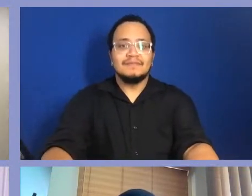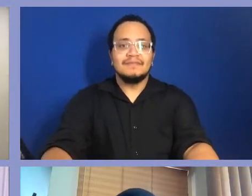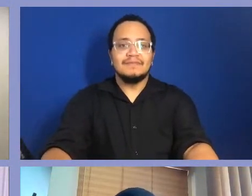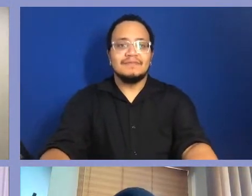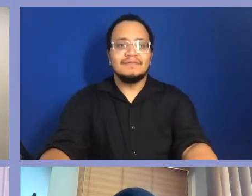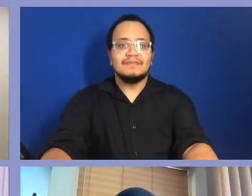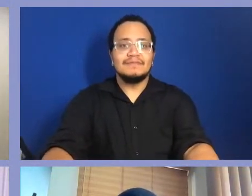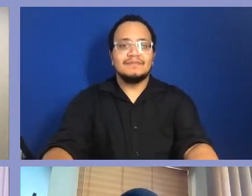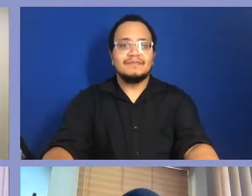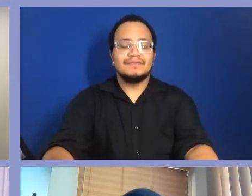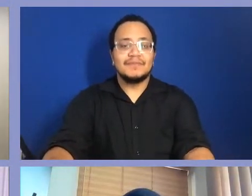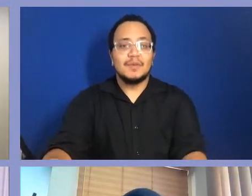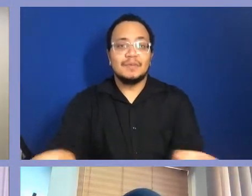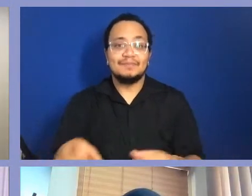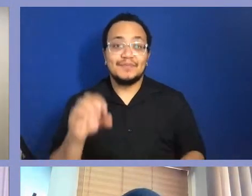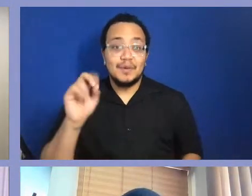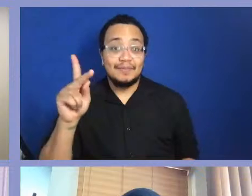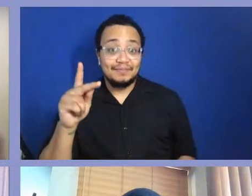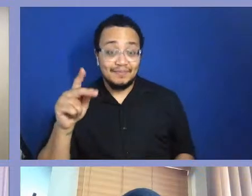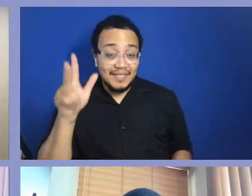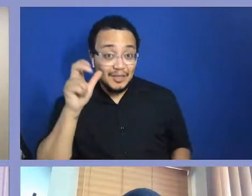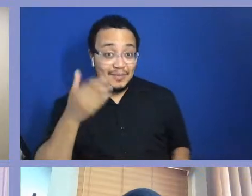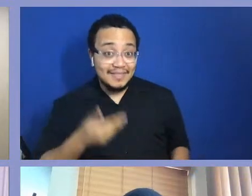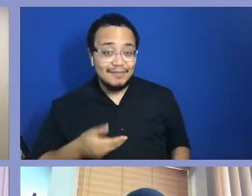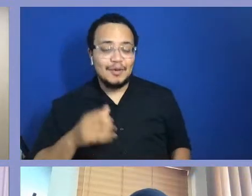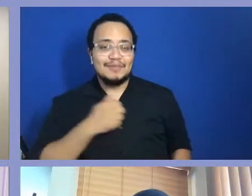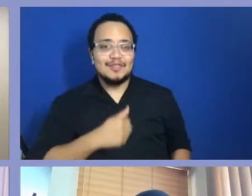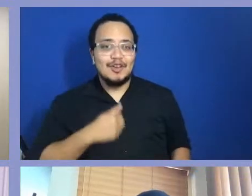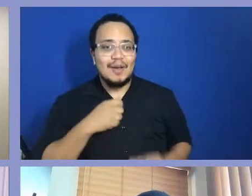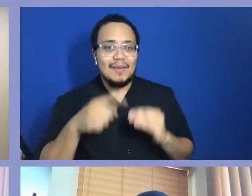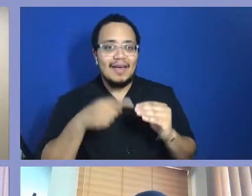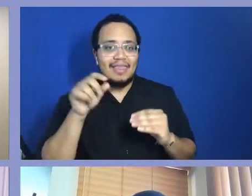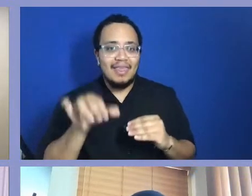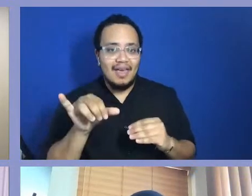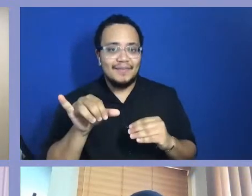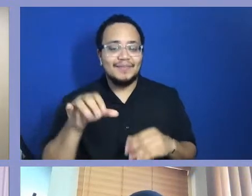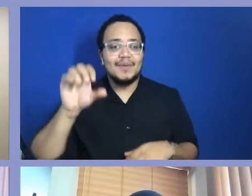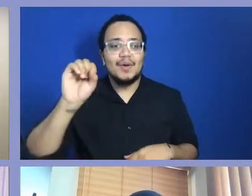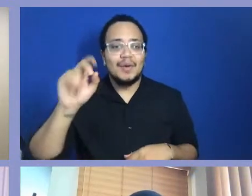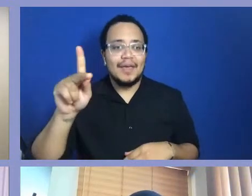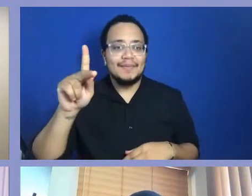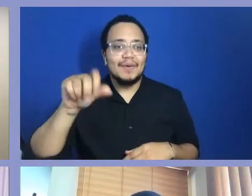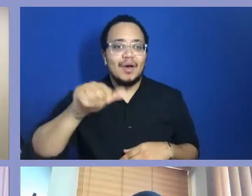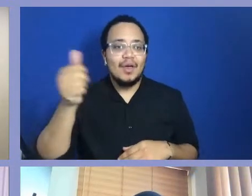questions that are coming up. Where do you see us heading during these times with photography?